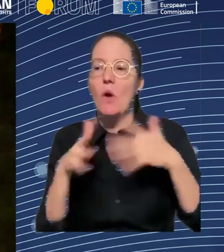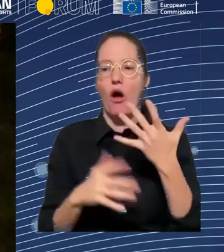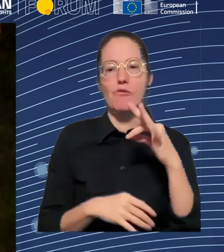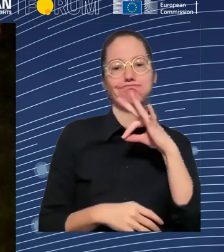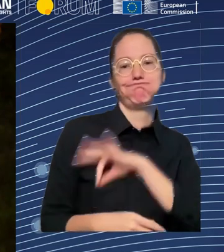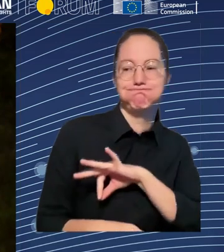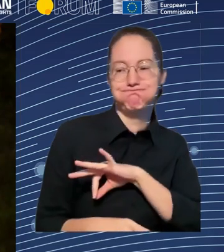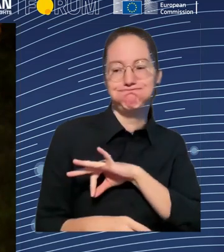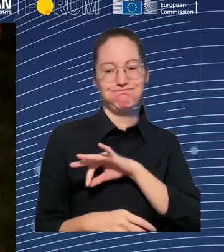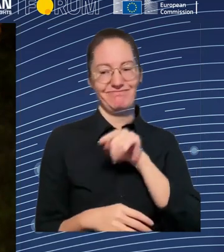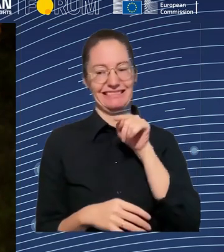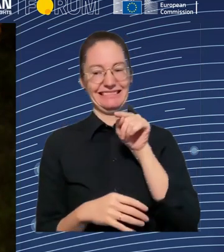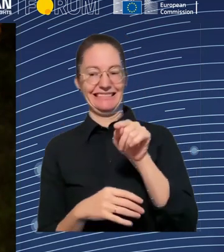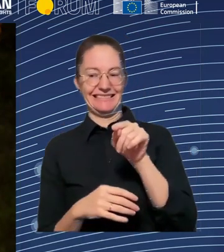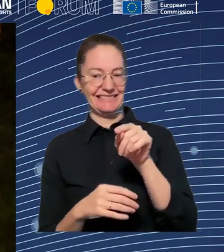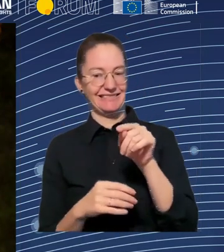belly of the beast.